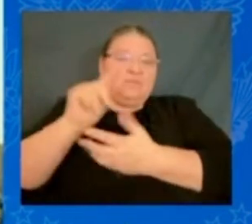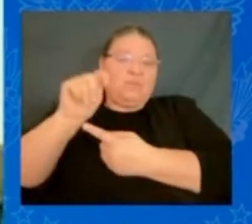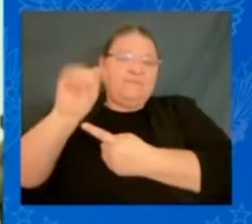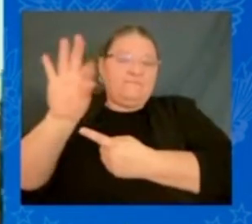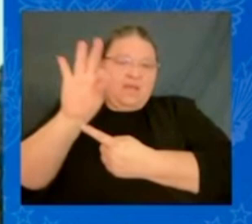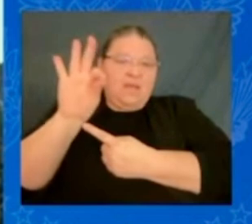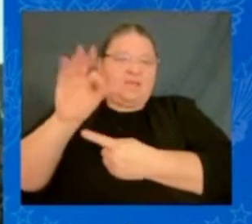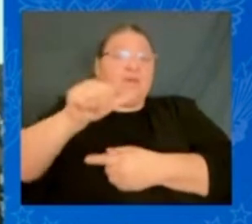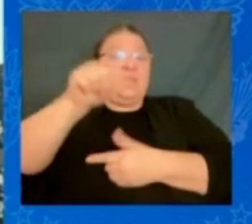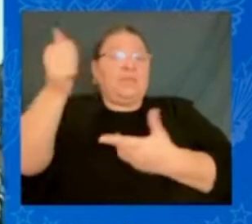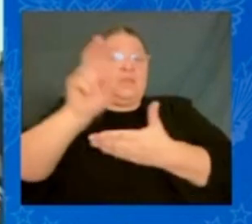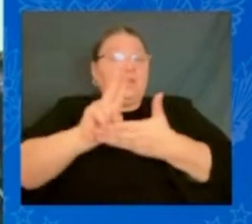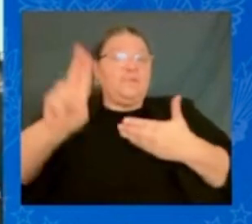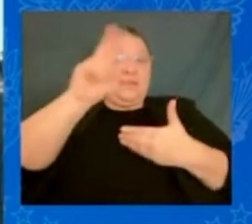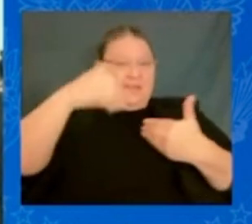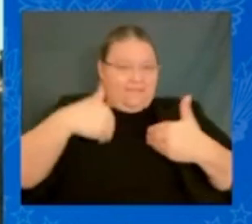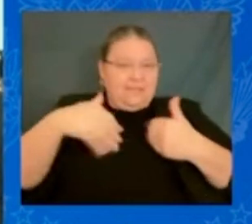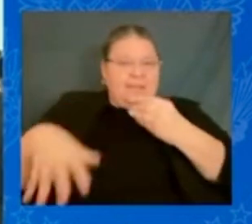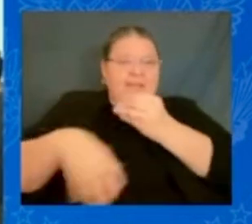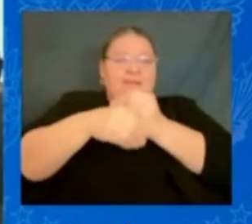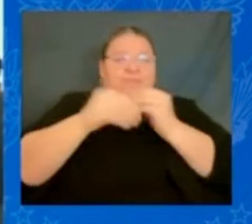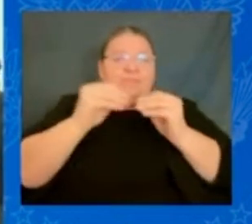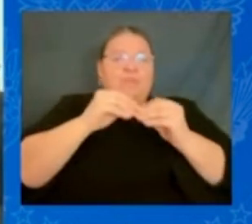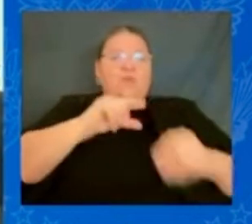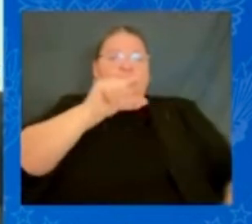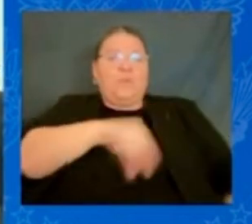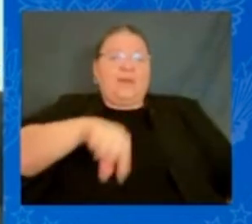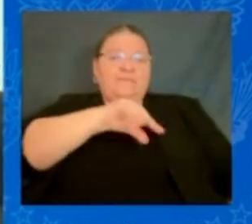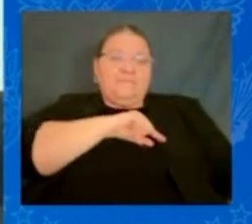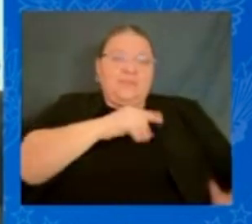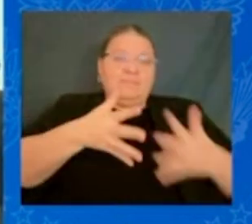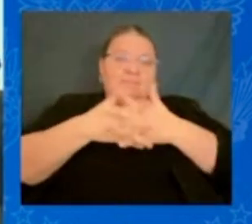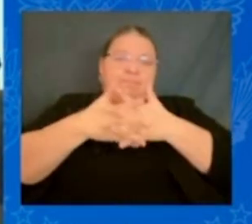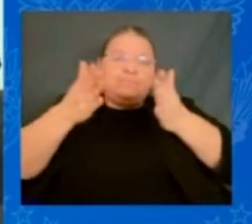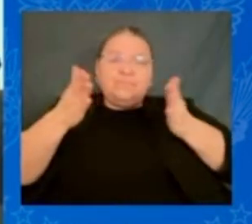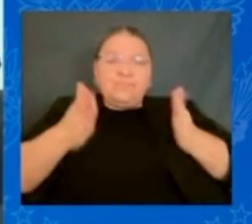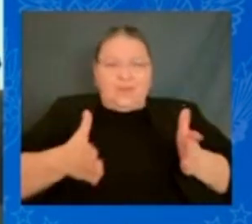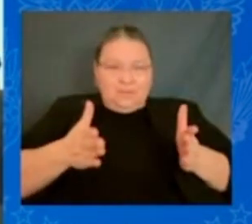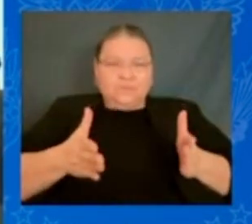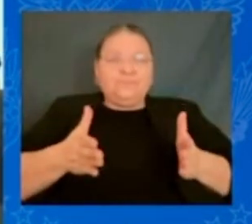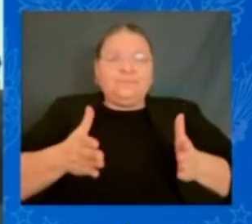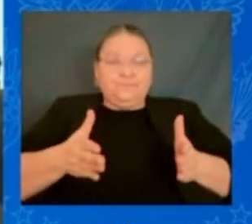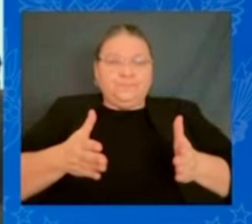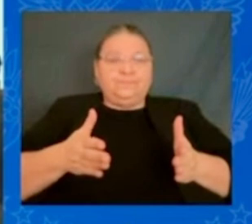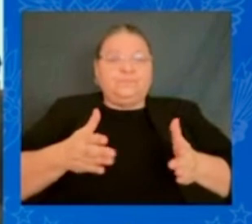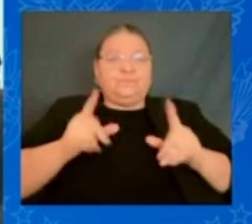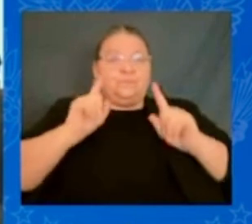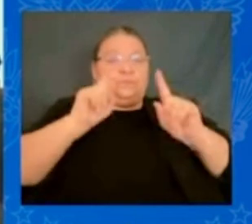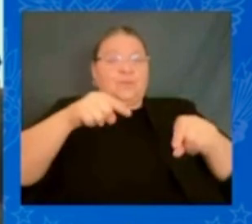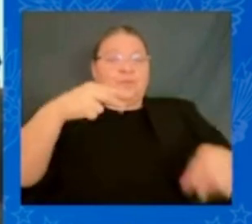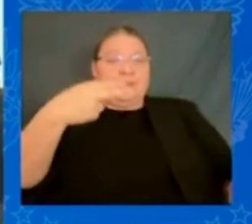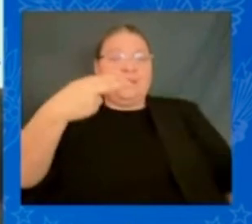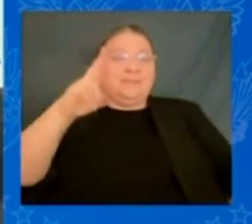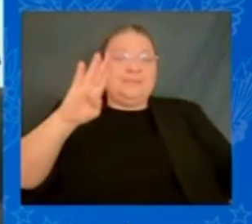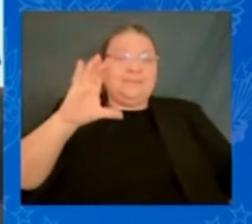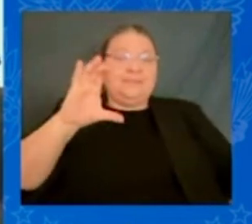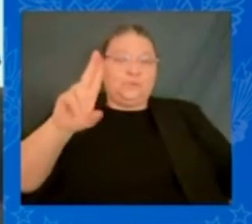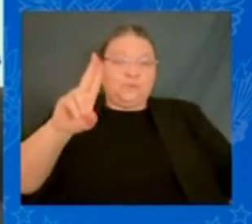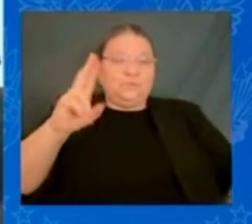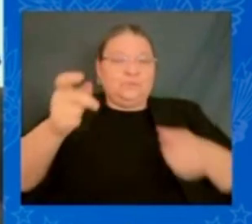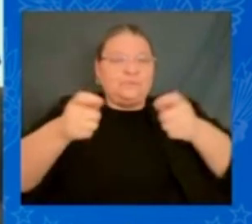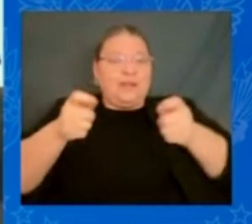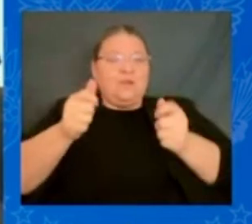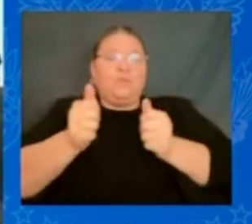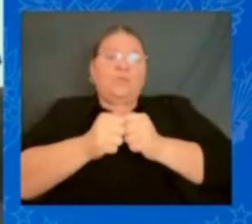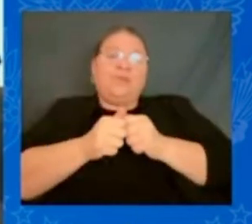African Americans at HBCUs from learning how to deal with cybersecurity, learning how to deal with all the stuff of the future. The what?